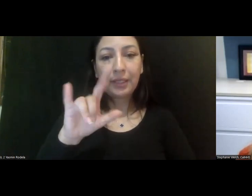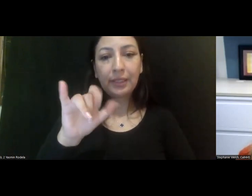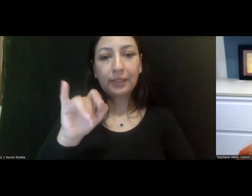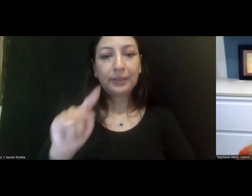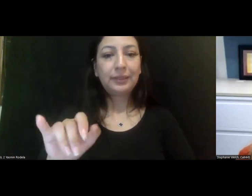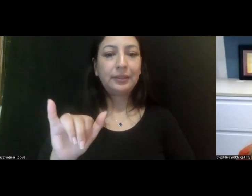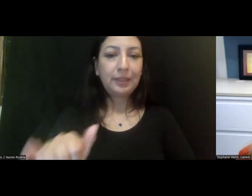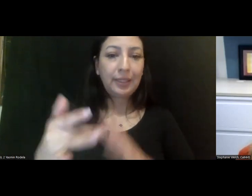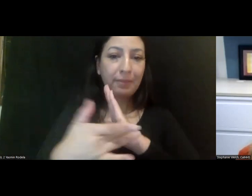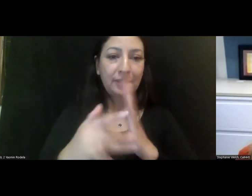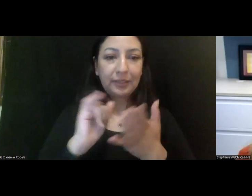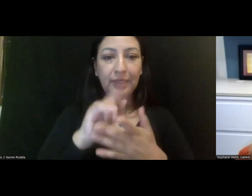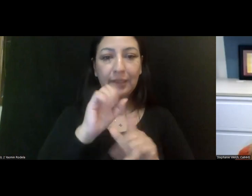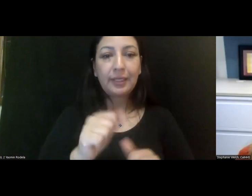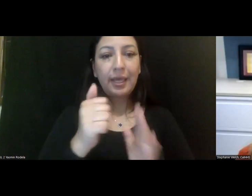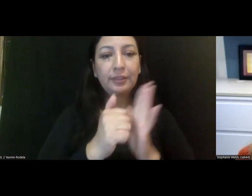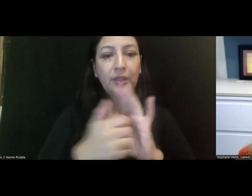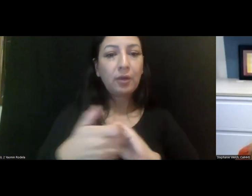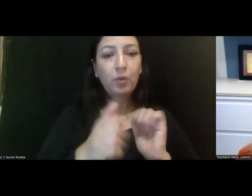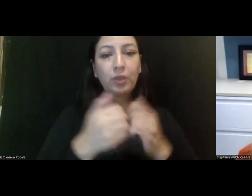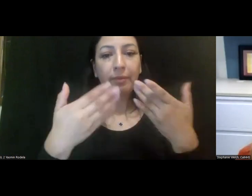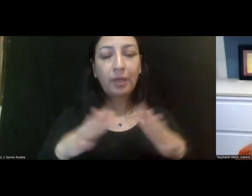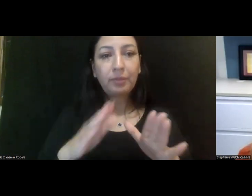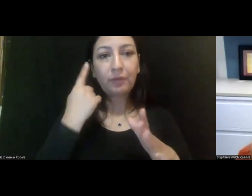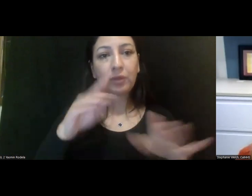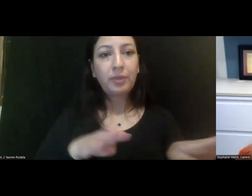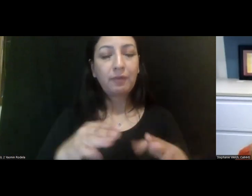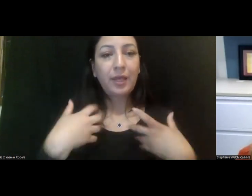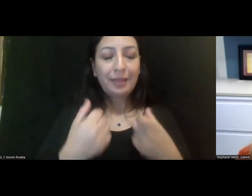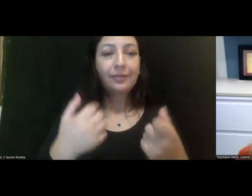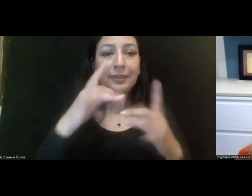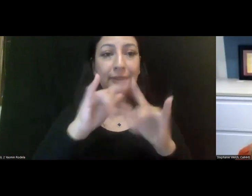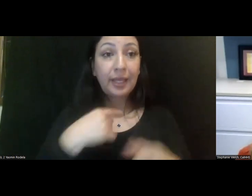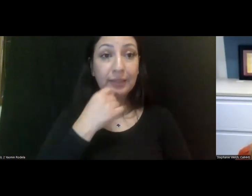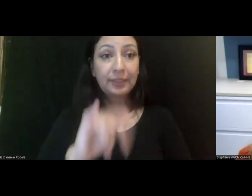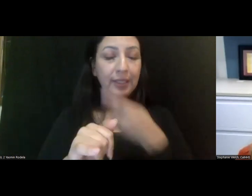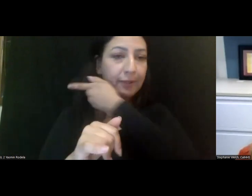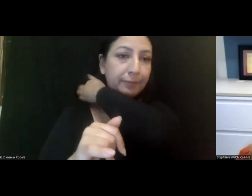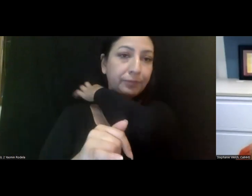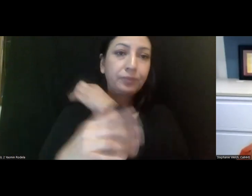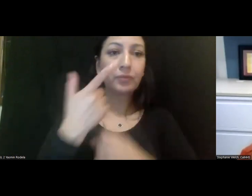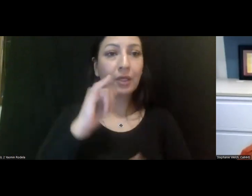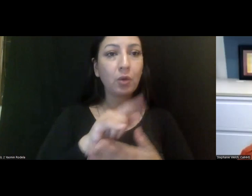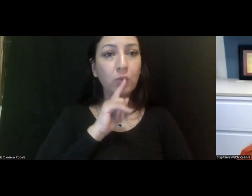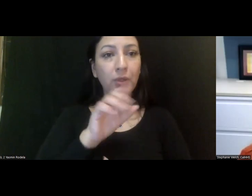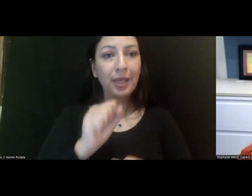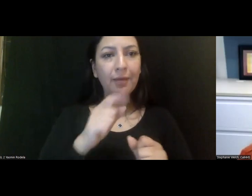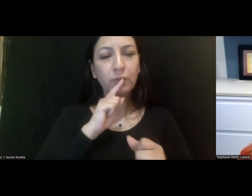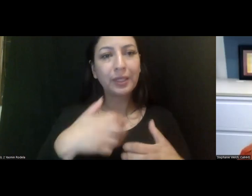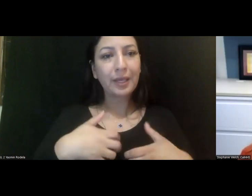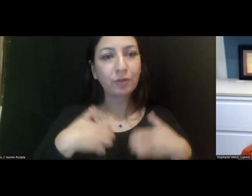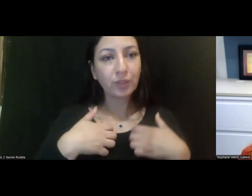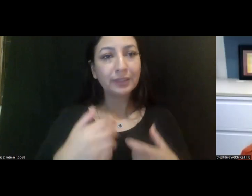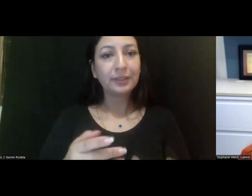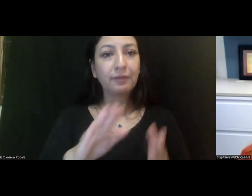the publicly funded community, uh, behavioral health system. And I say that because, um, there's this really robust, uh,